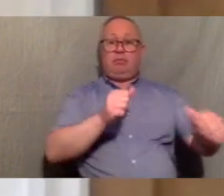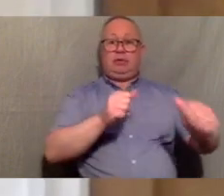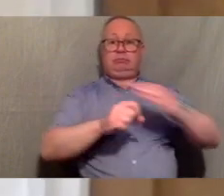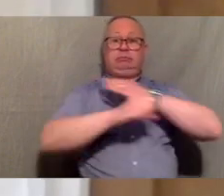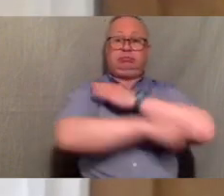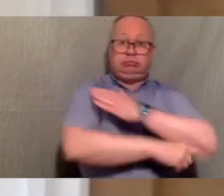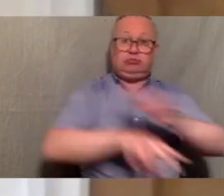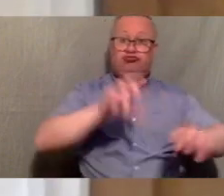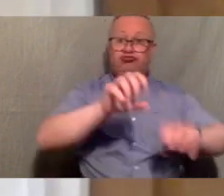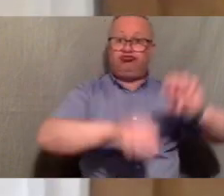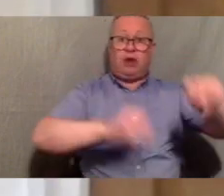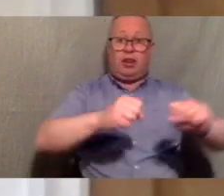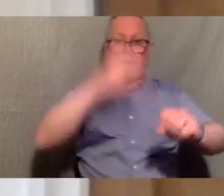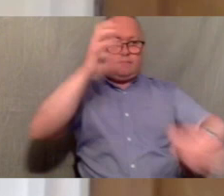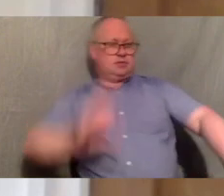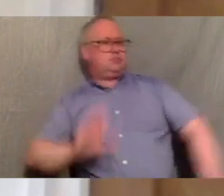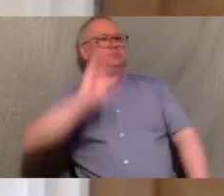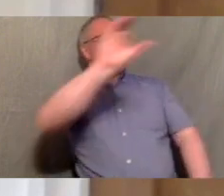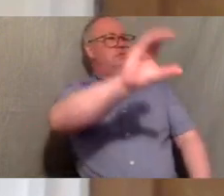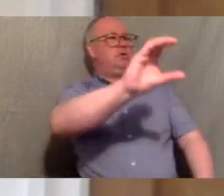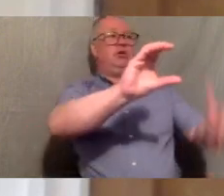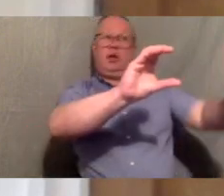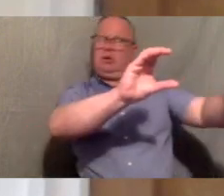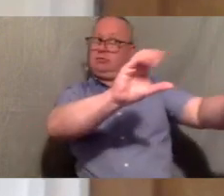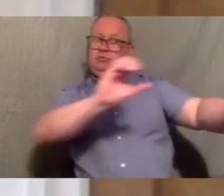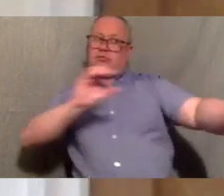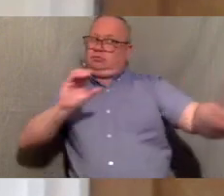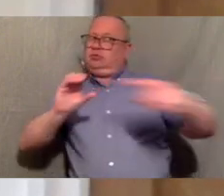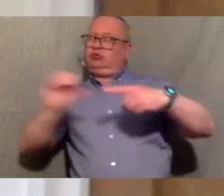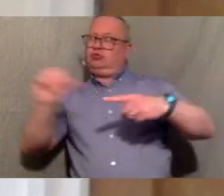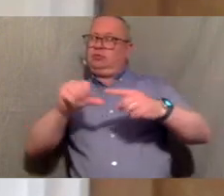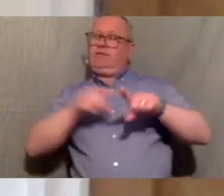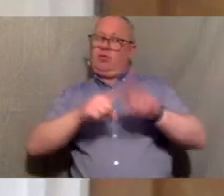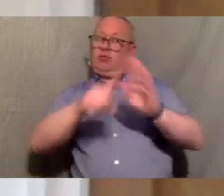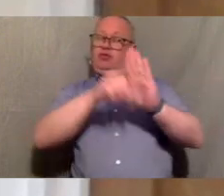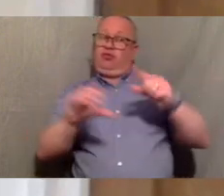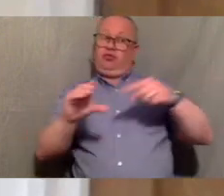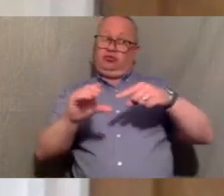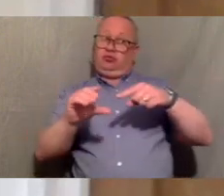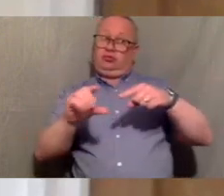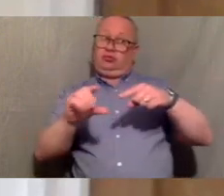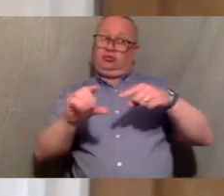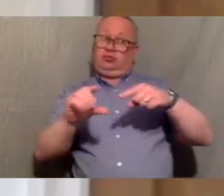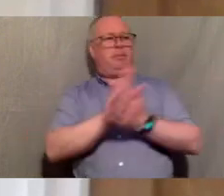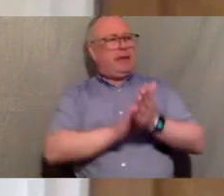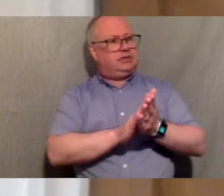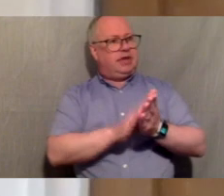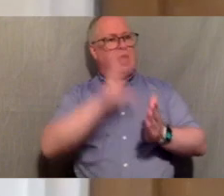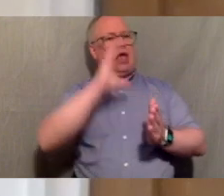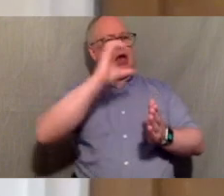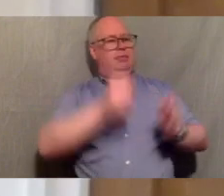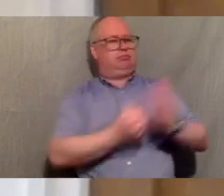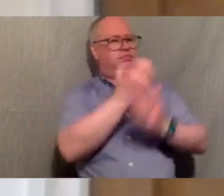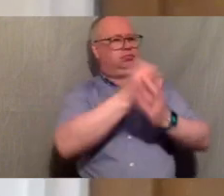do go ahead then they should have conditions attached um relating to things like reducing carbon emissions paying workers a fair wage